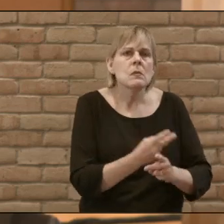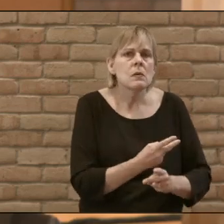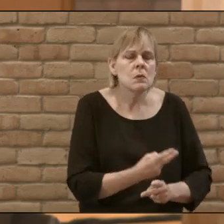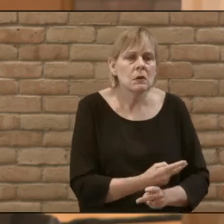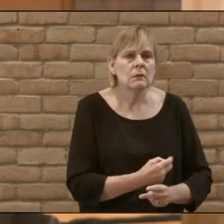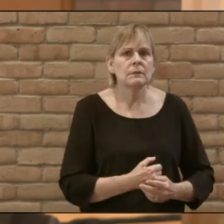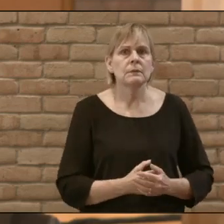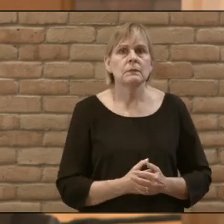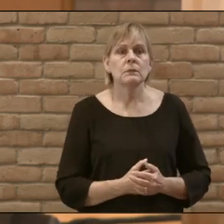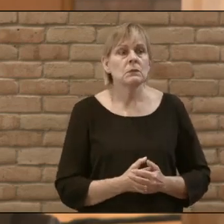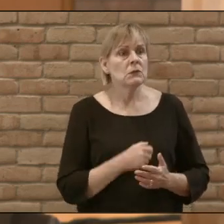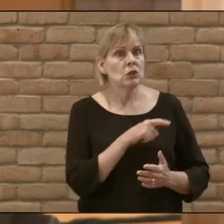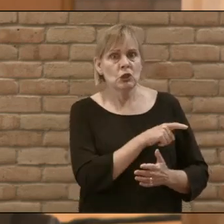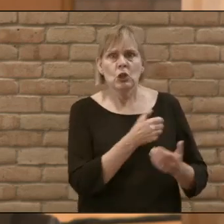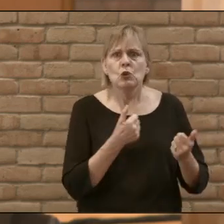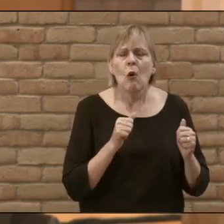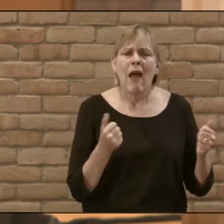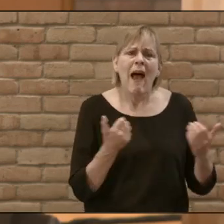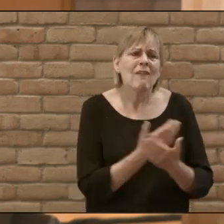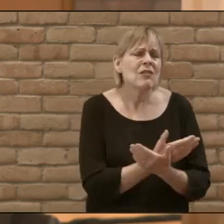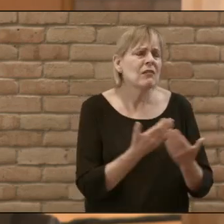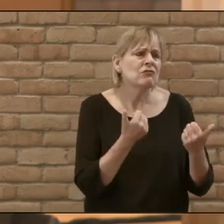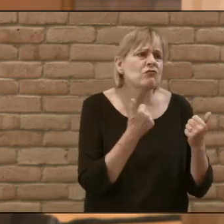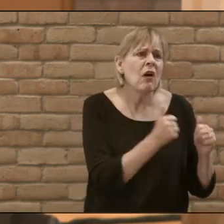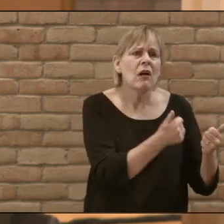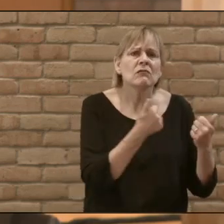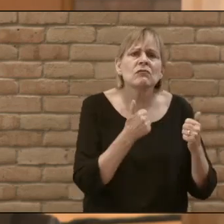she had tried everything else